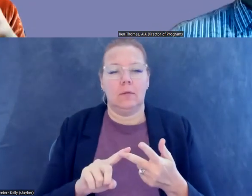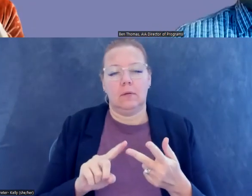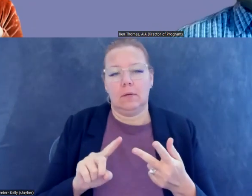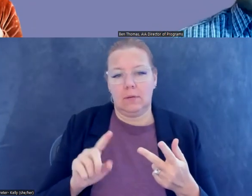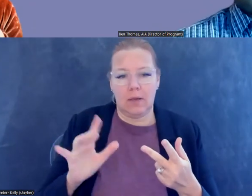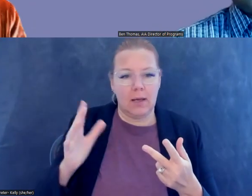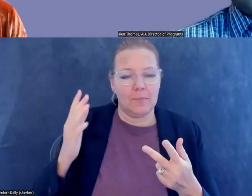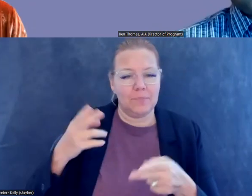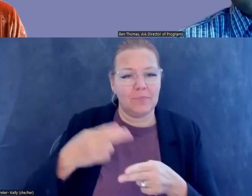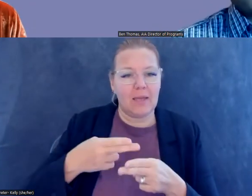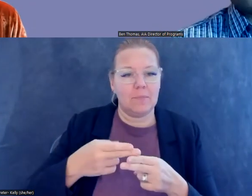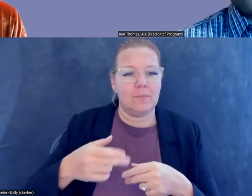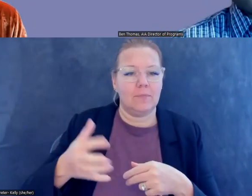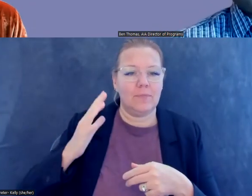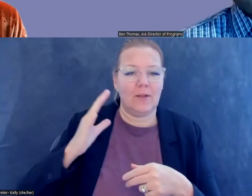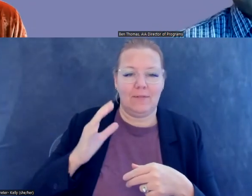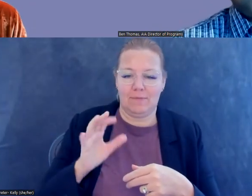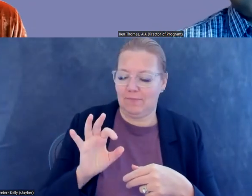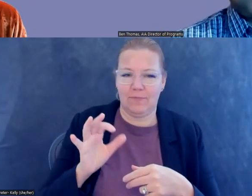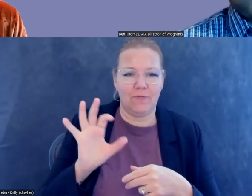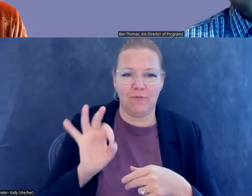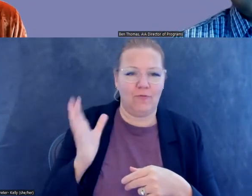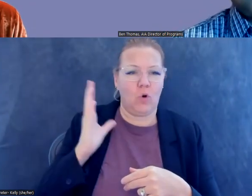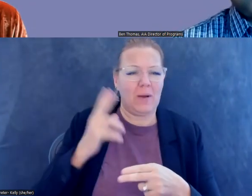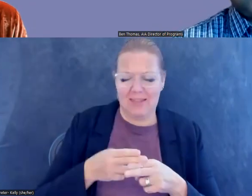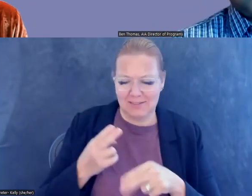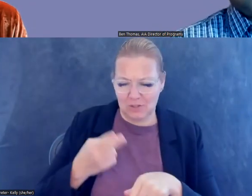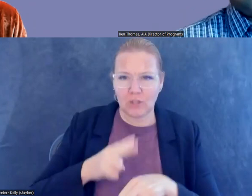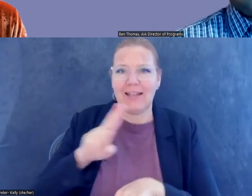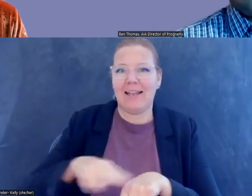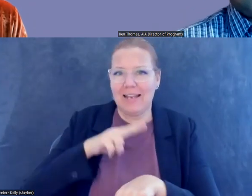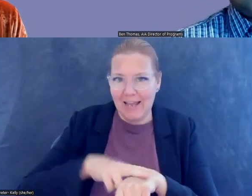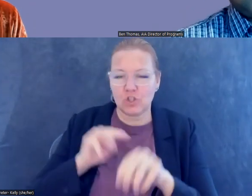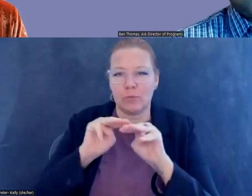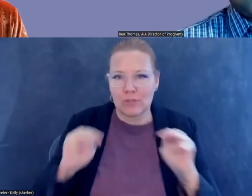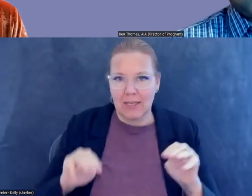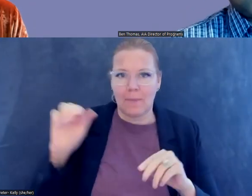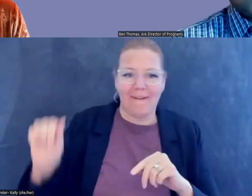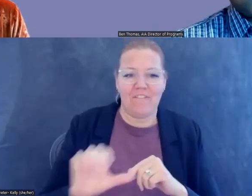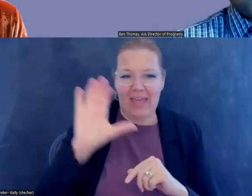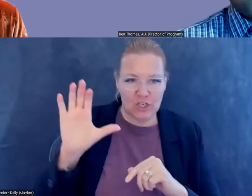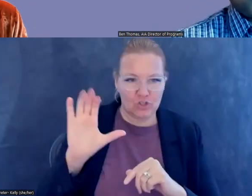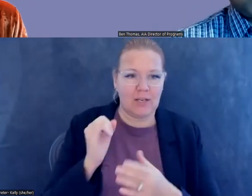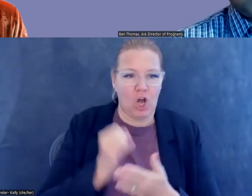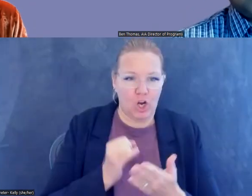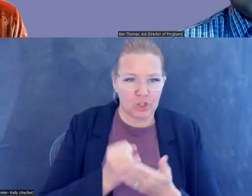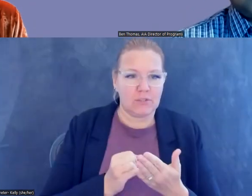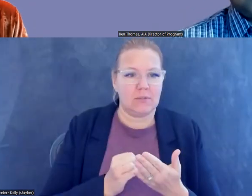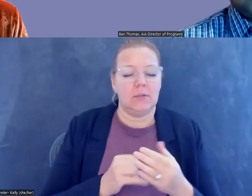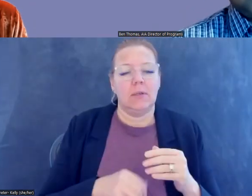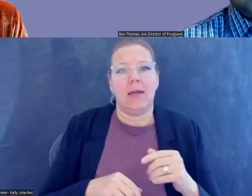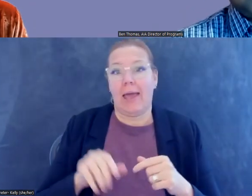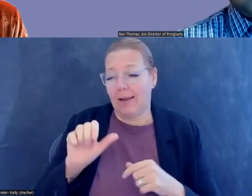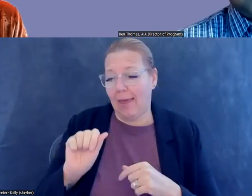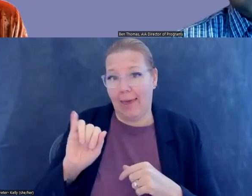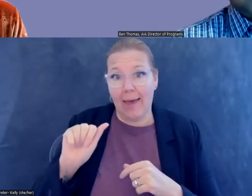the name former Freer Sackler in particular, the, I think it's now the National Museum of Asian Art. Um, and the, and speaking of the AIA,